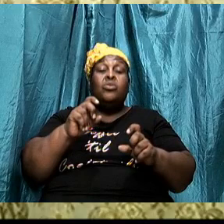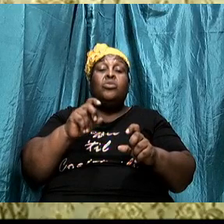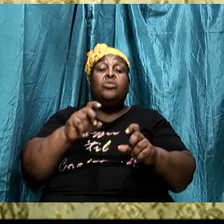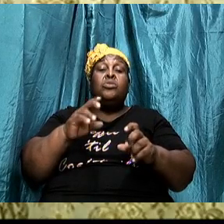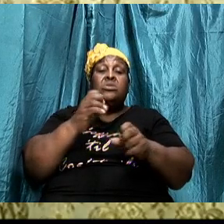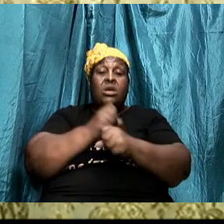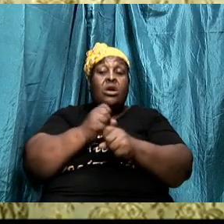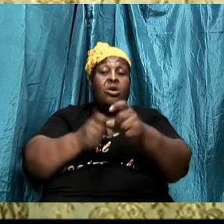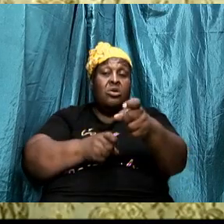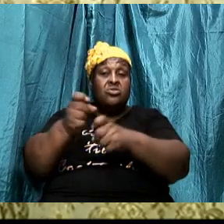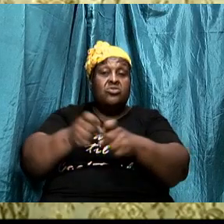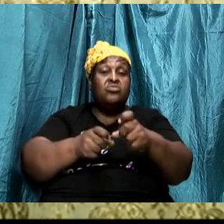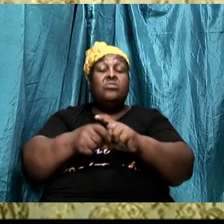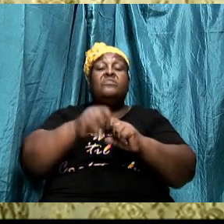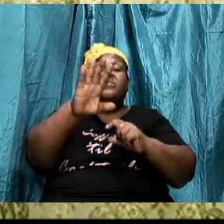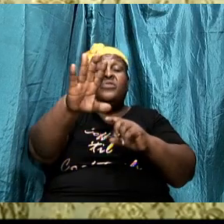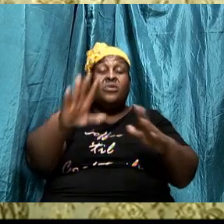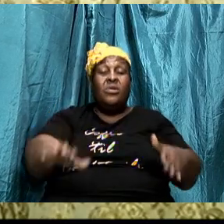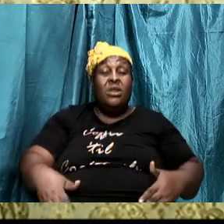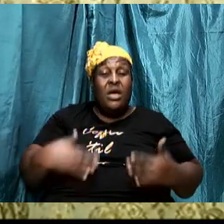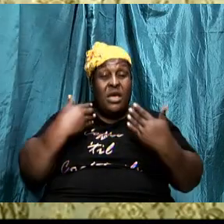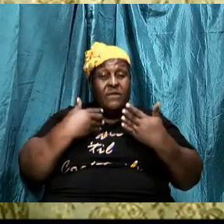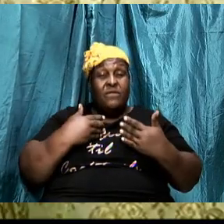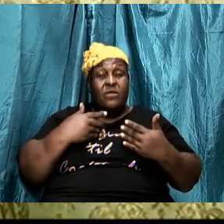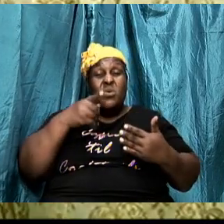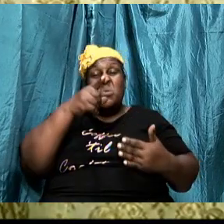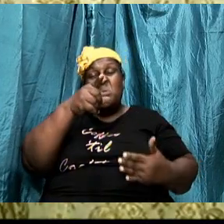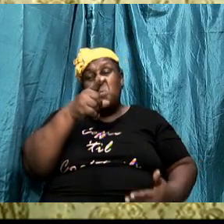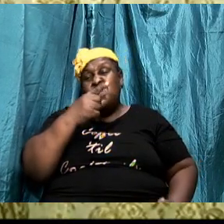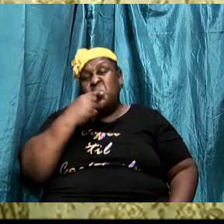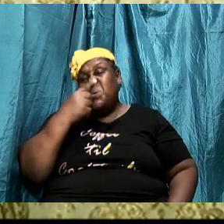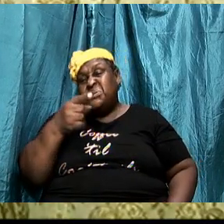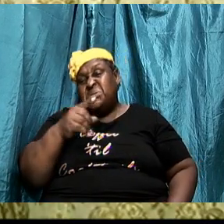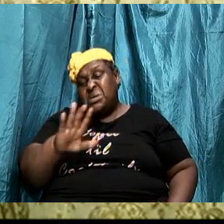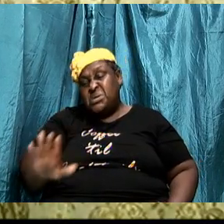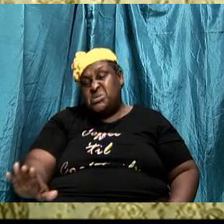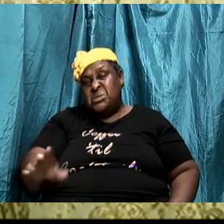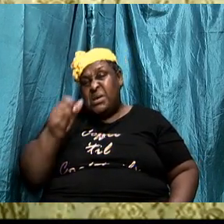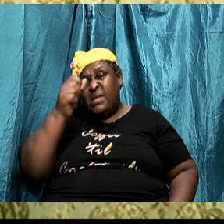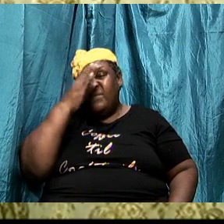if you say that you are a child of God then anything that